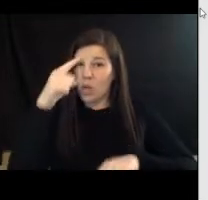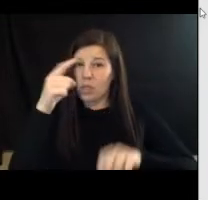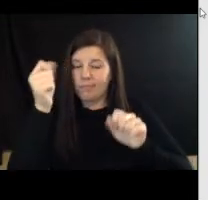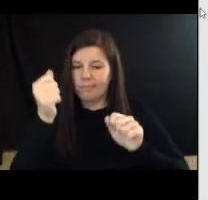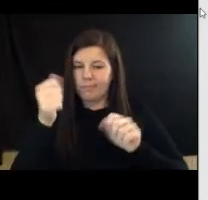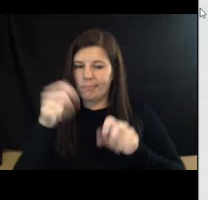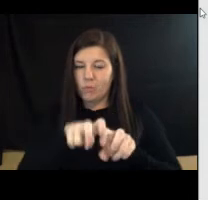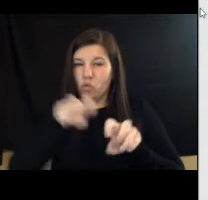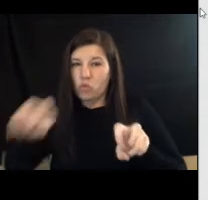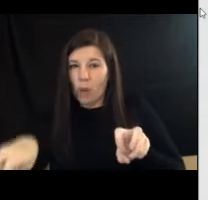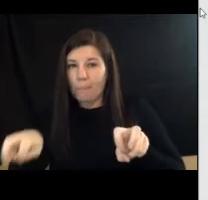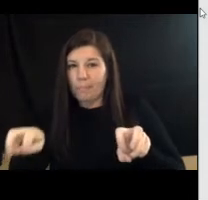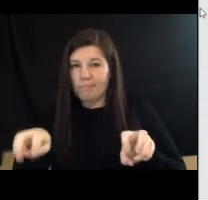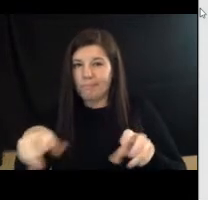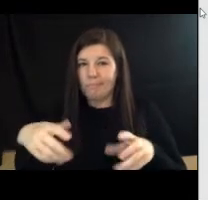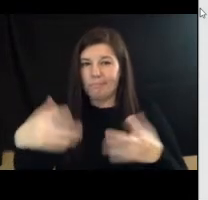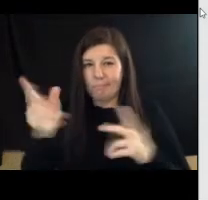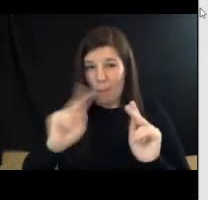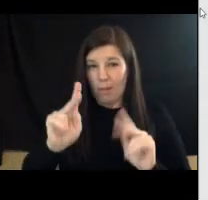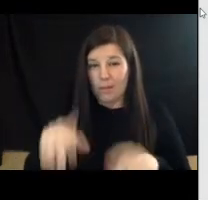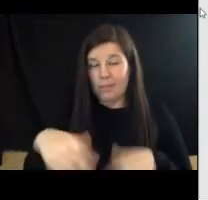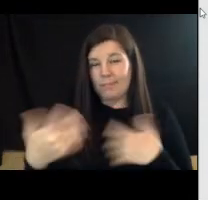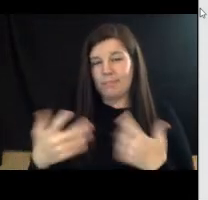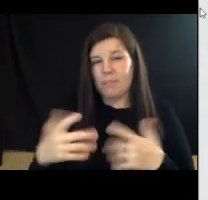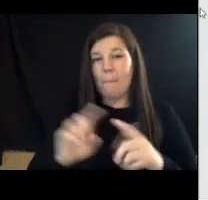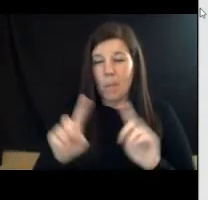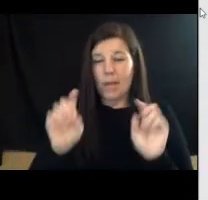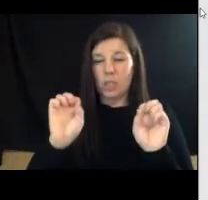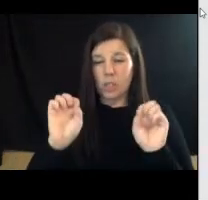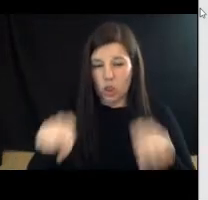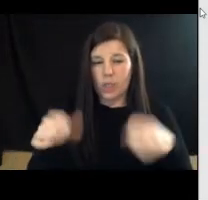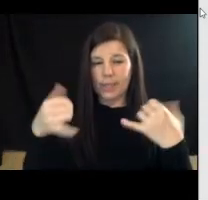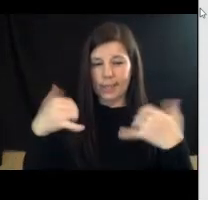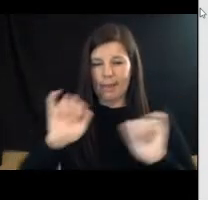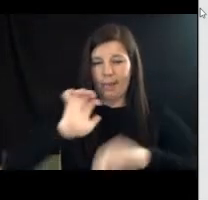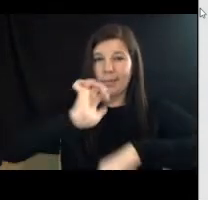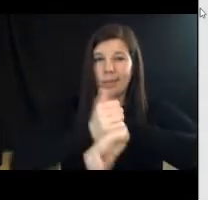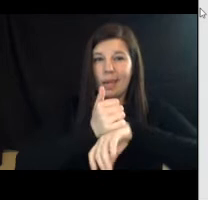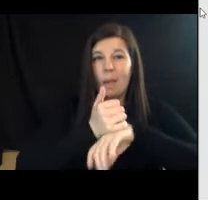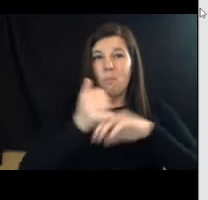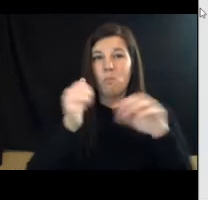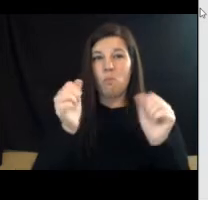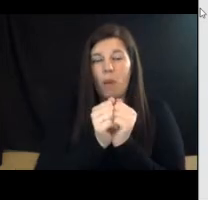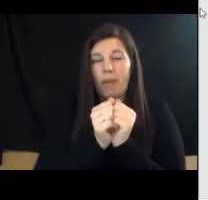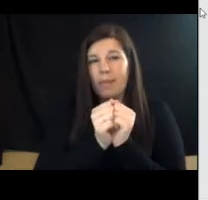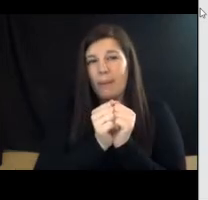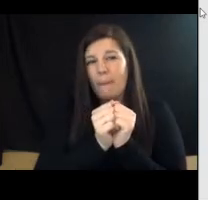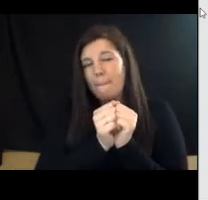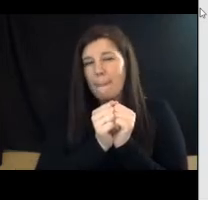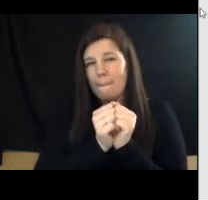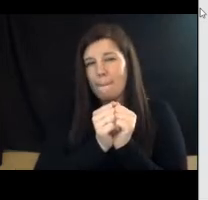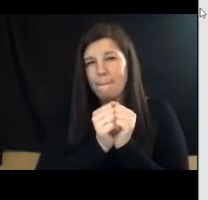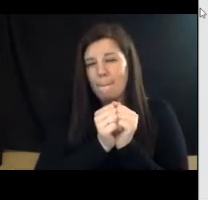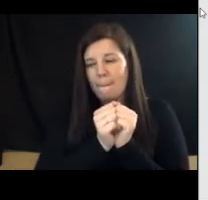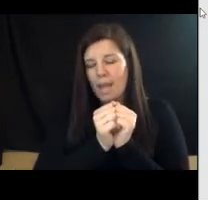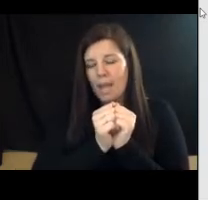guess, but it could still be done with the redirection